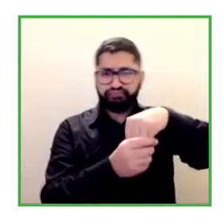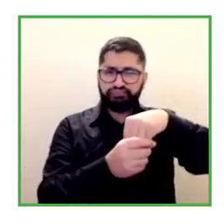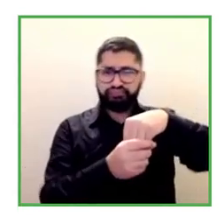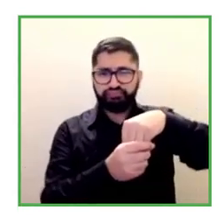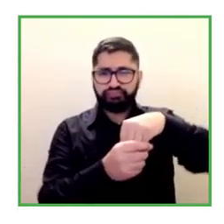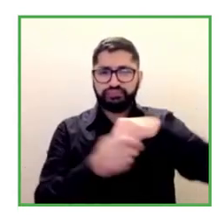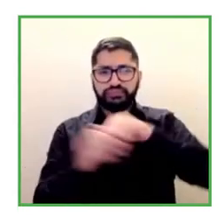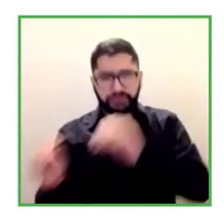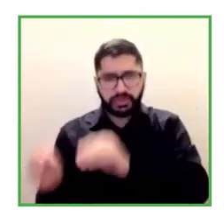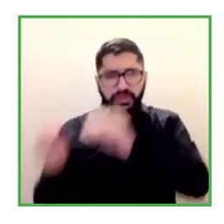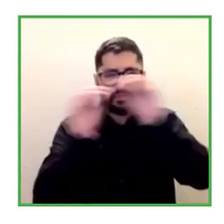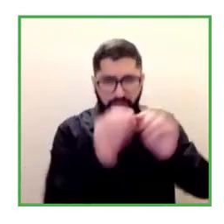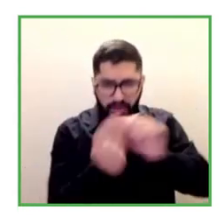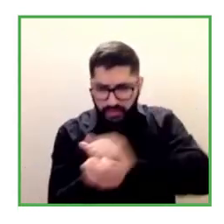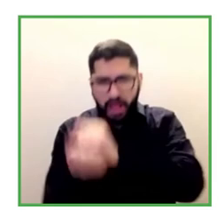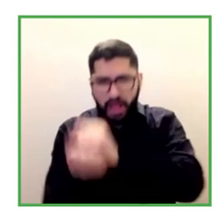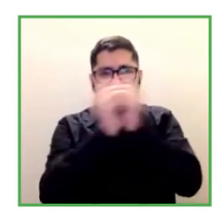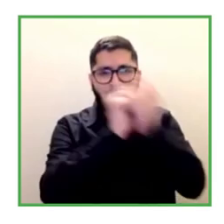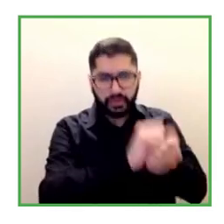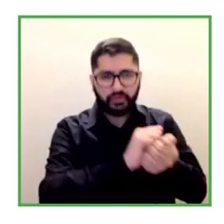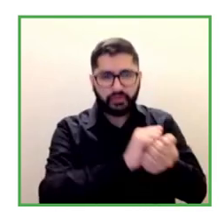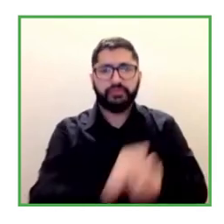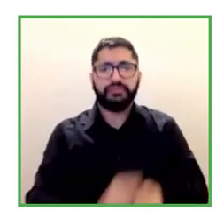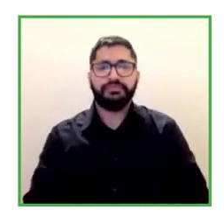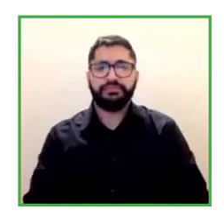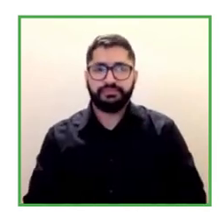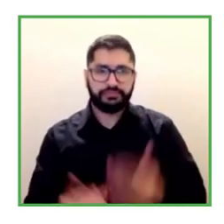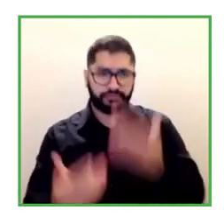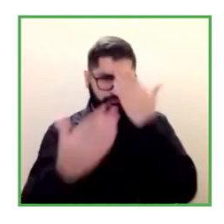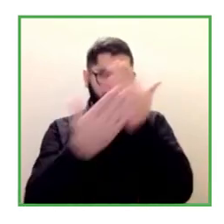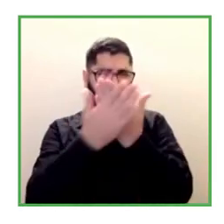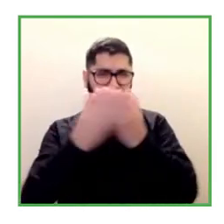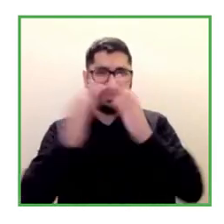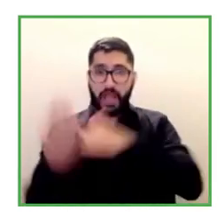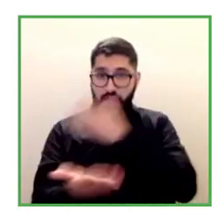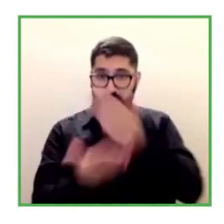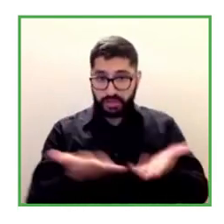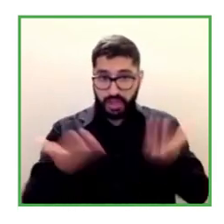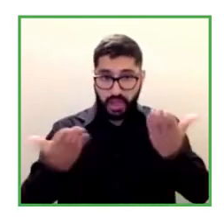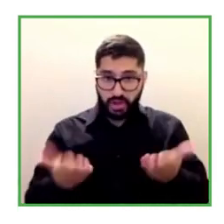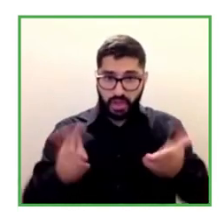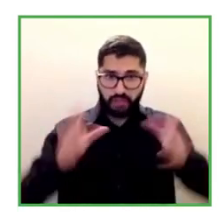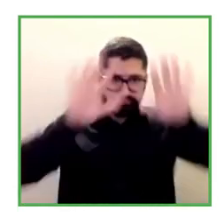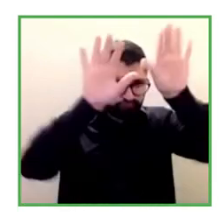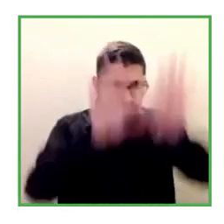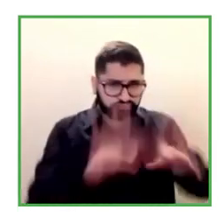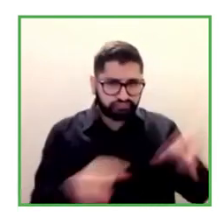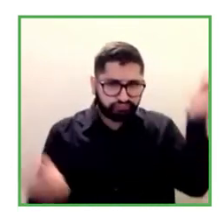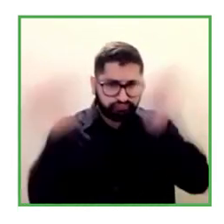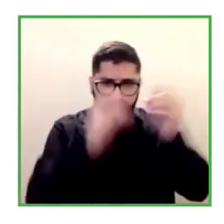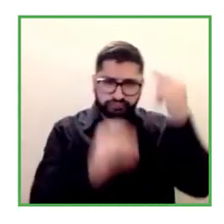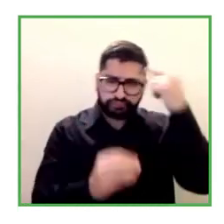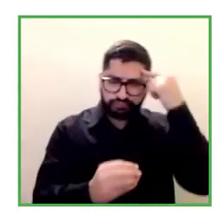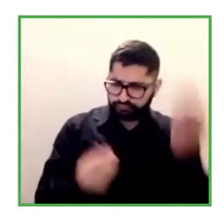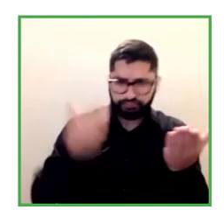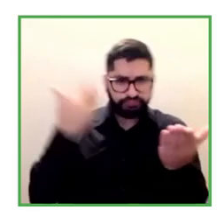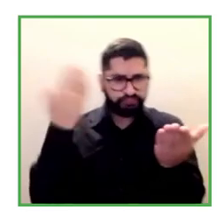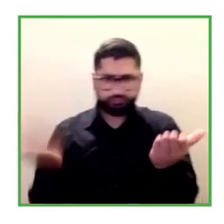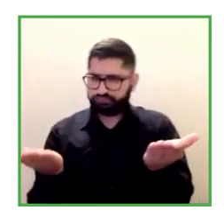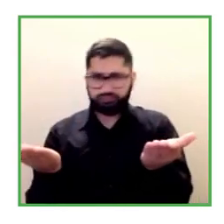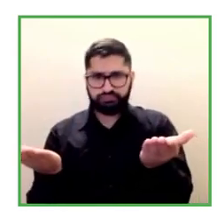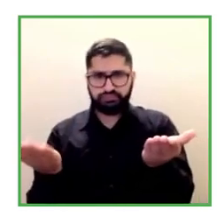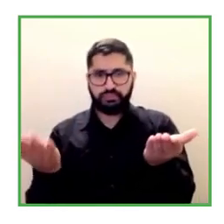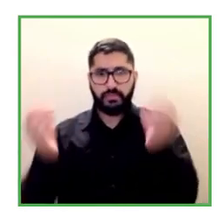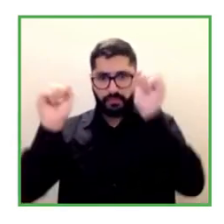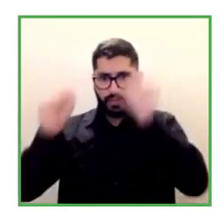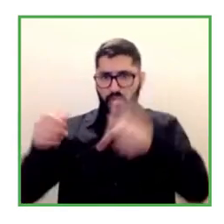transfers and adaptations from presence and virtual and i think they've done a great job